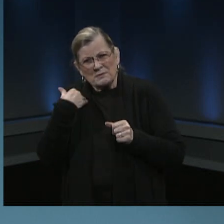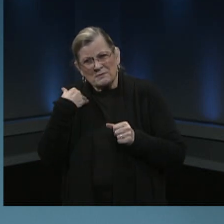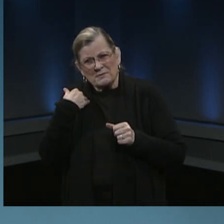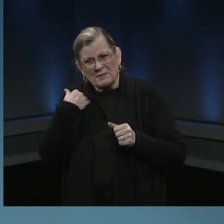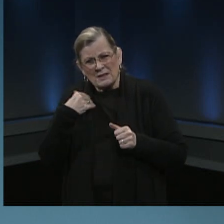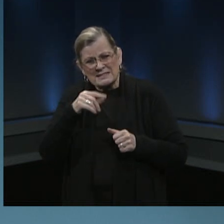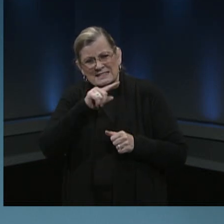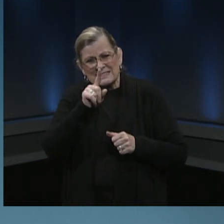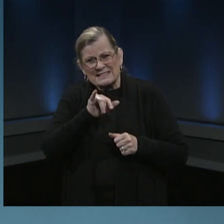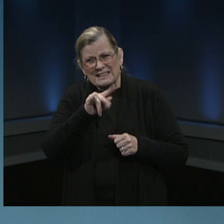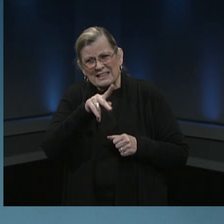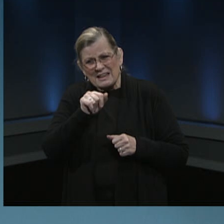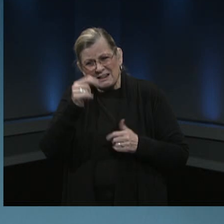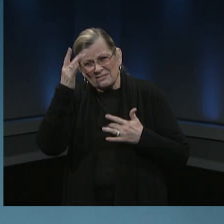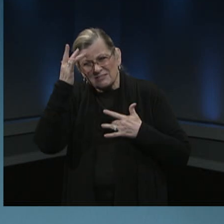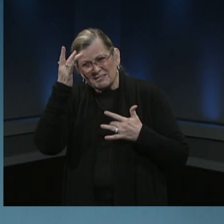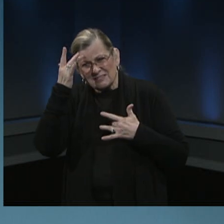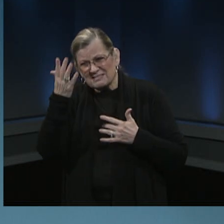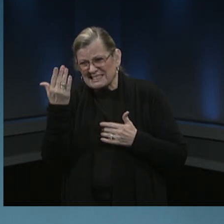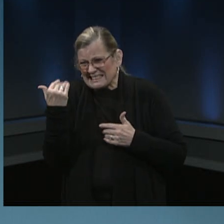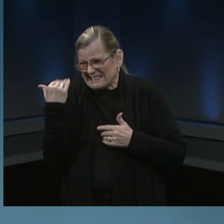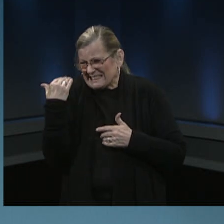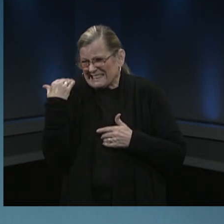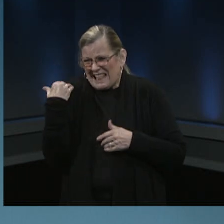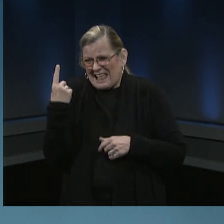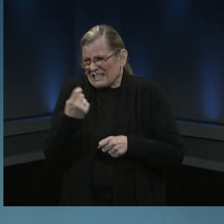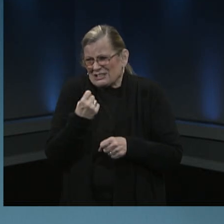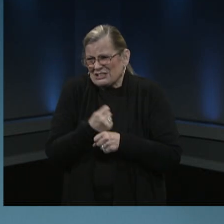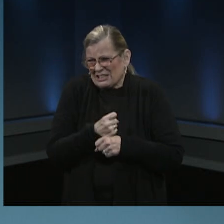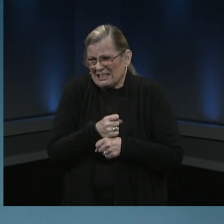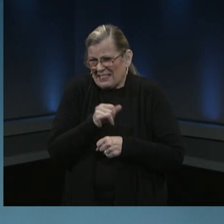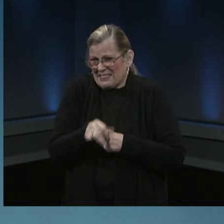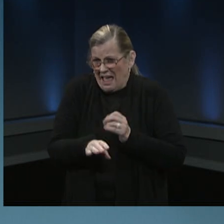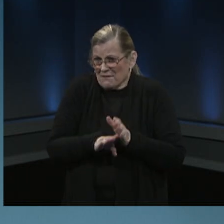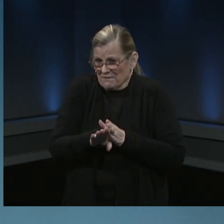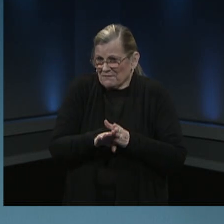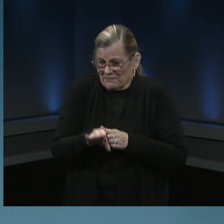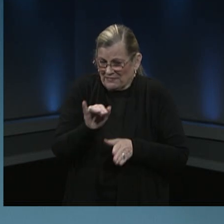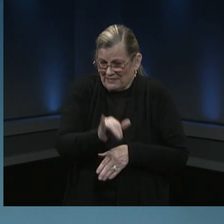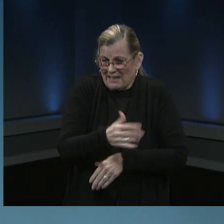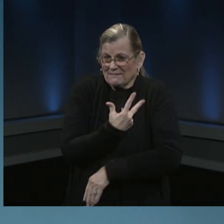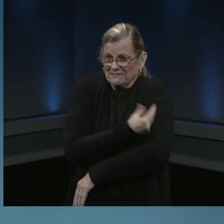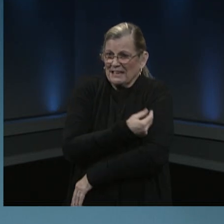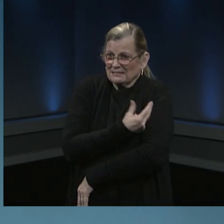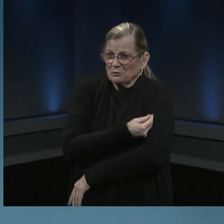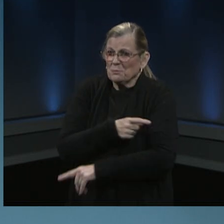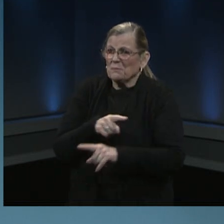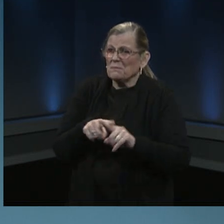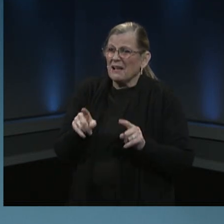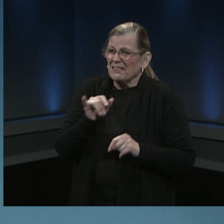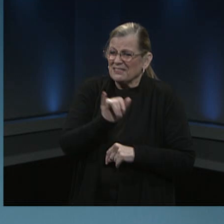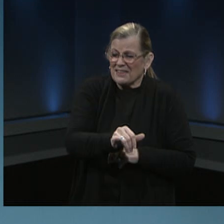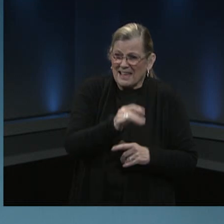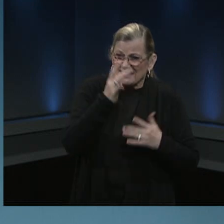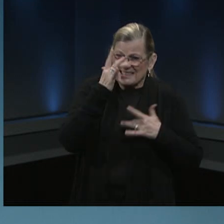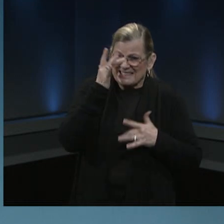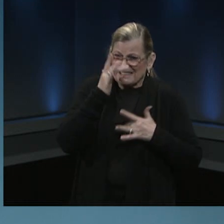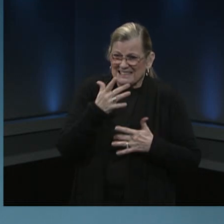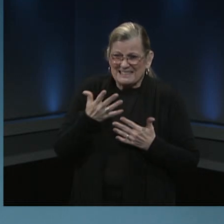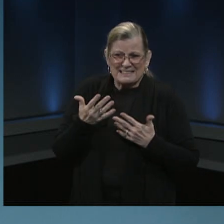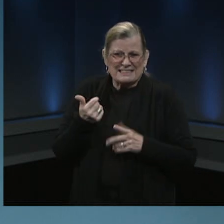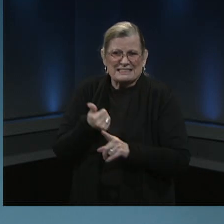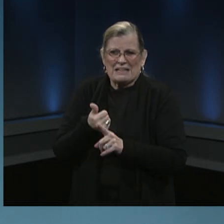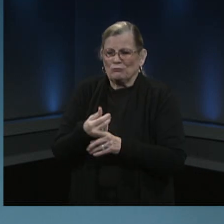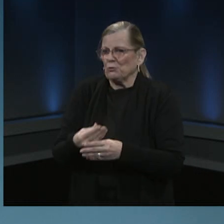an mrna vaccine was developed for zika virus but because that infection um went um